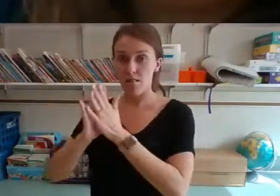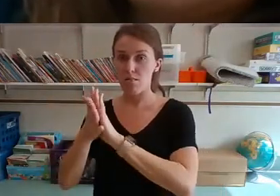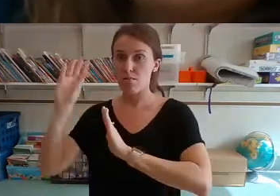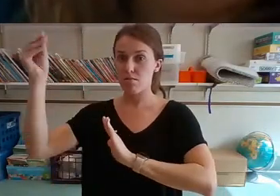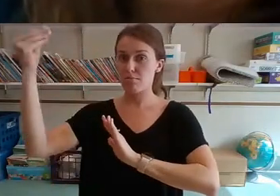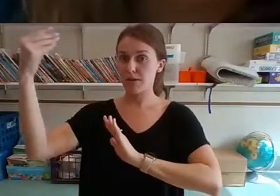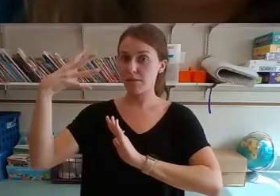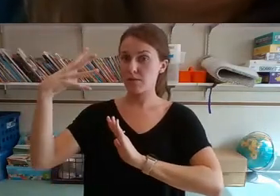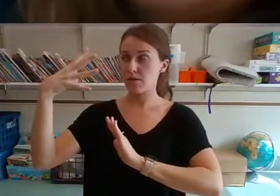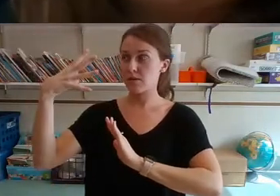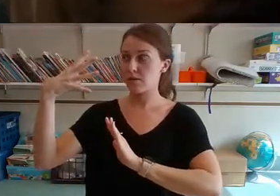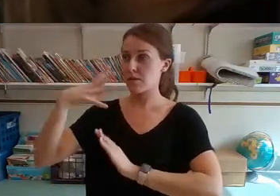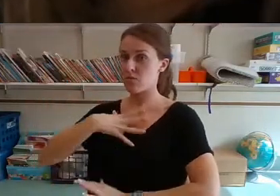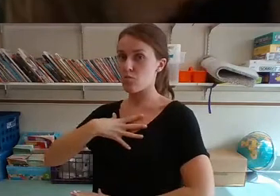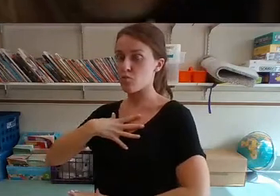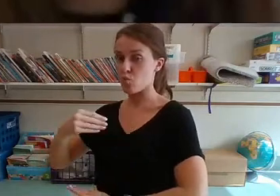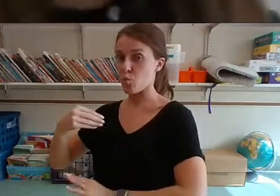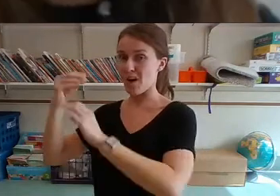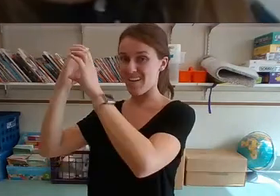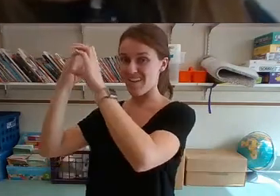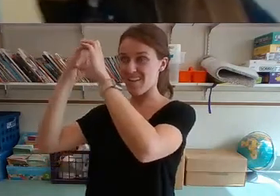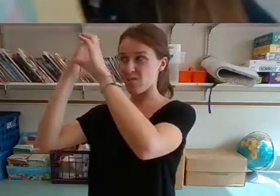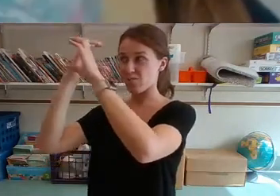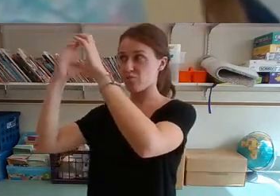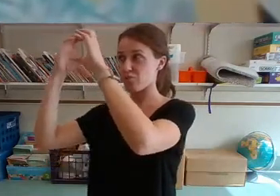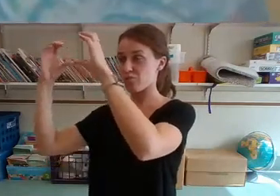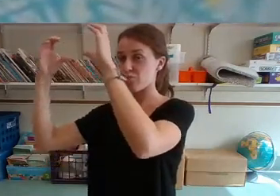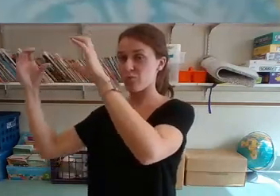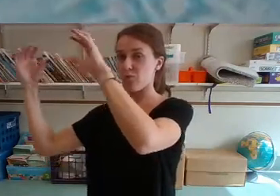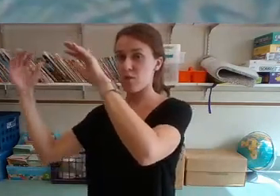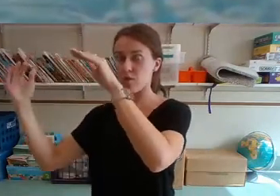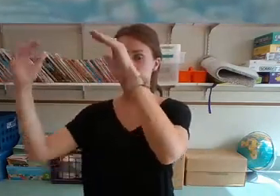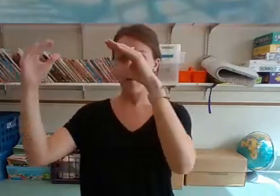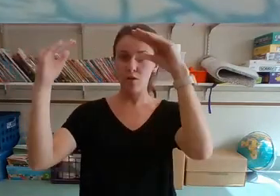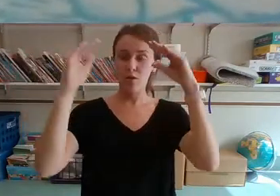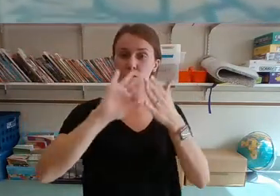sun was shining bright and white clouds that were drifting by.